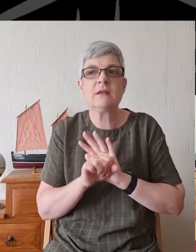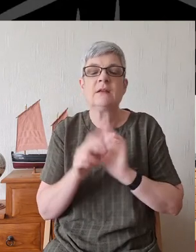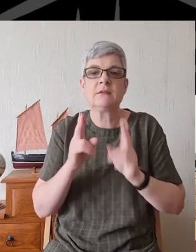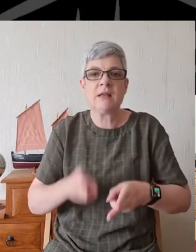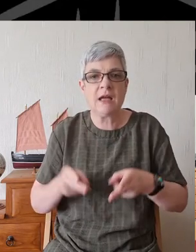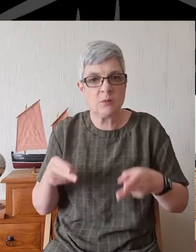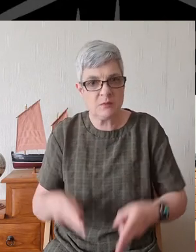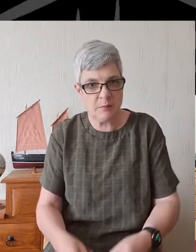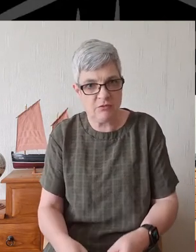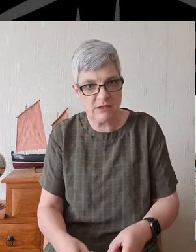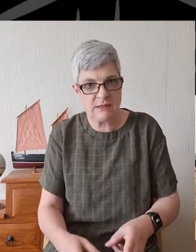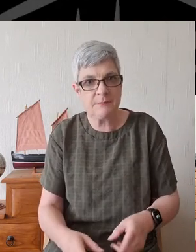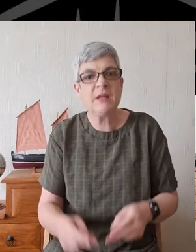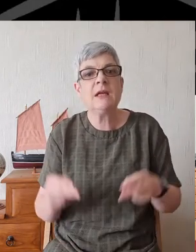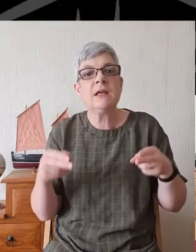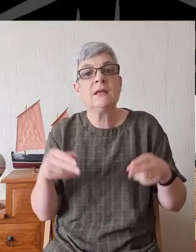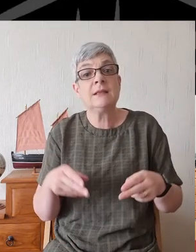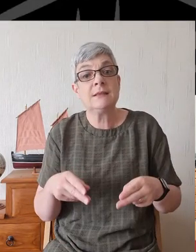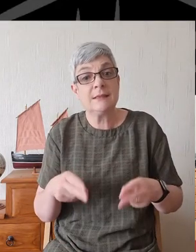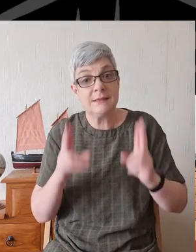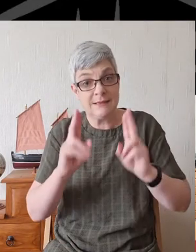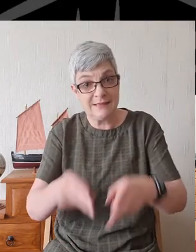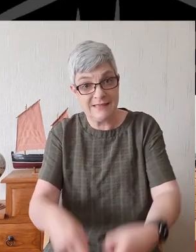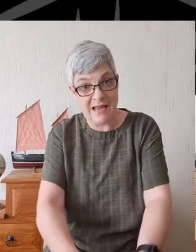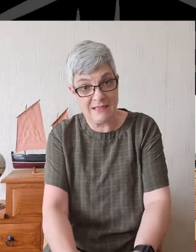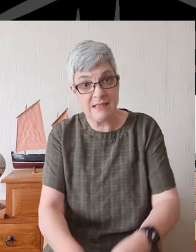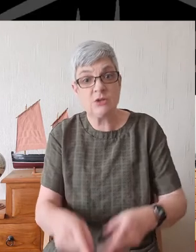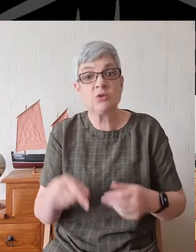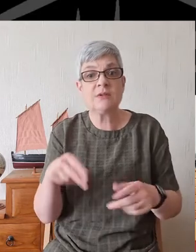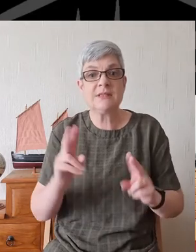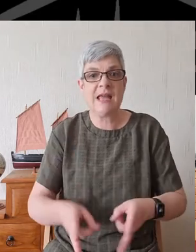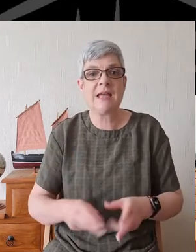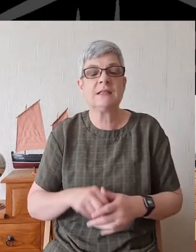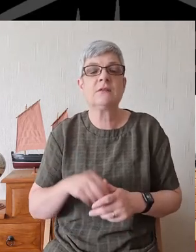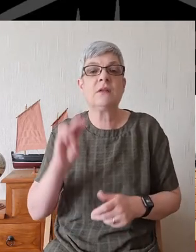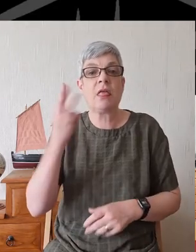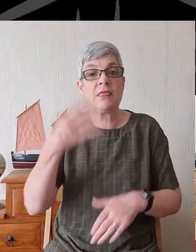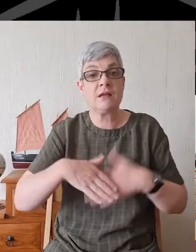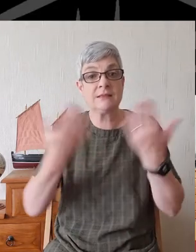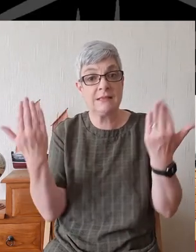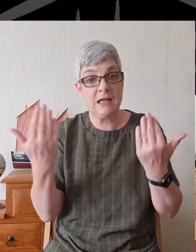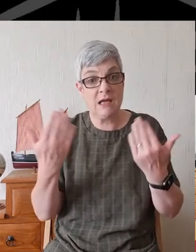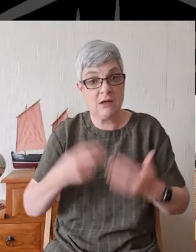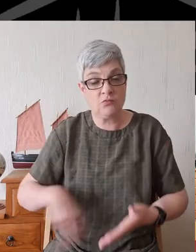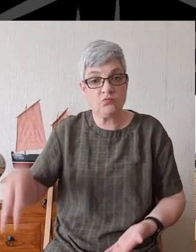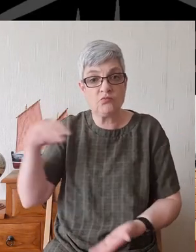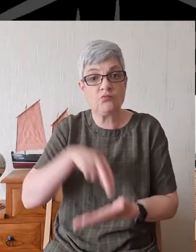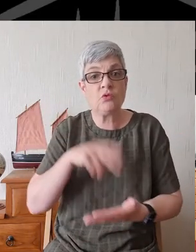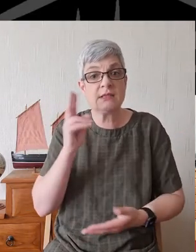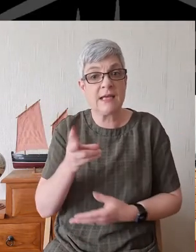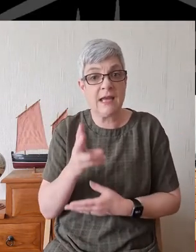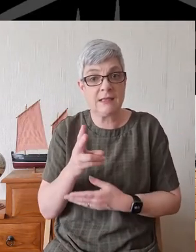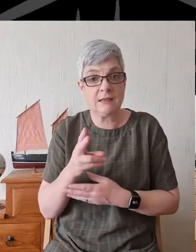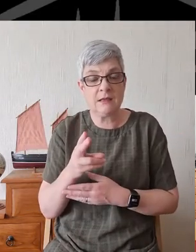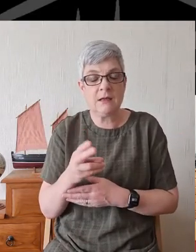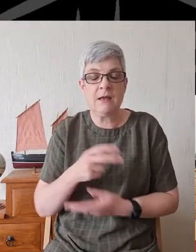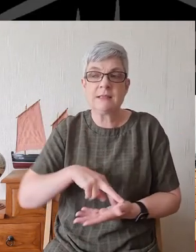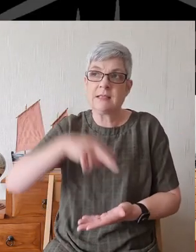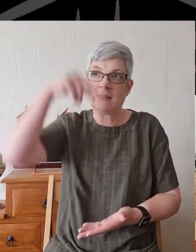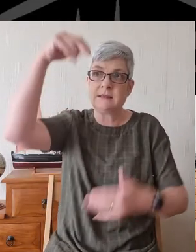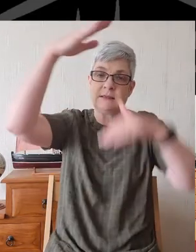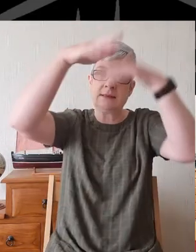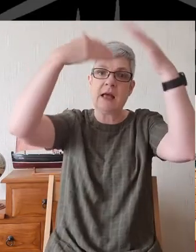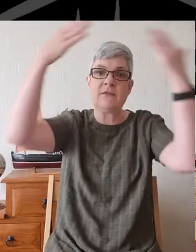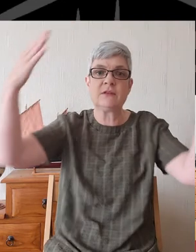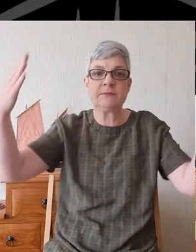He descended to the dead On the third day he was again He ascended into heaven